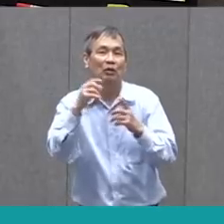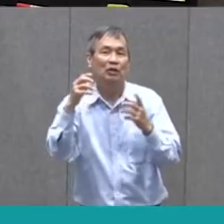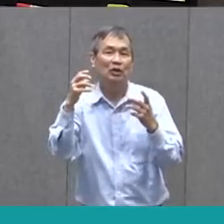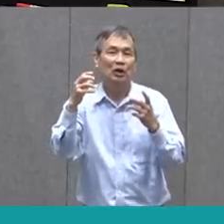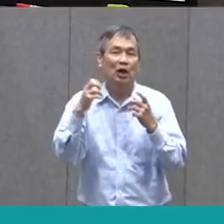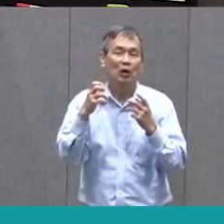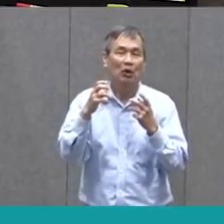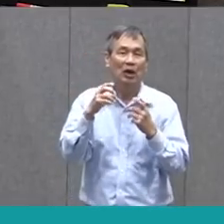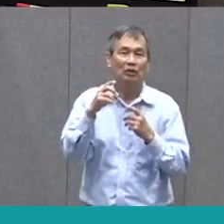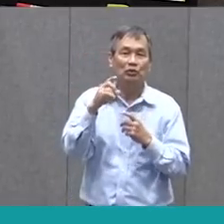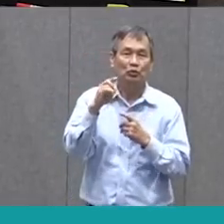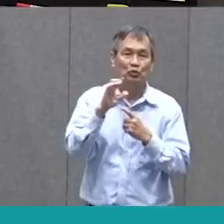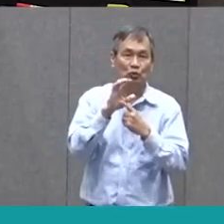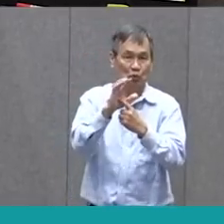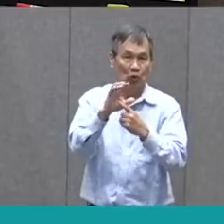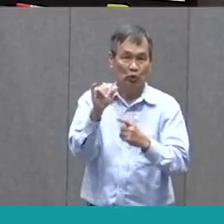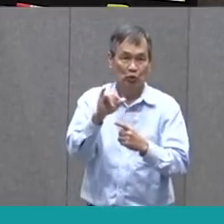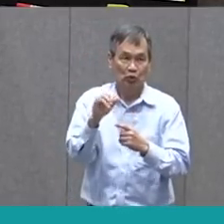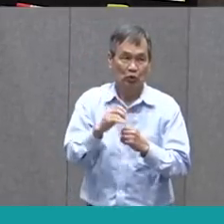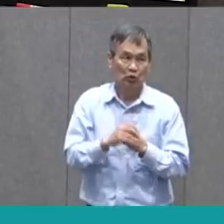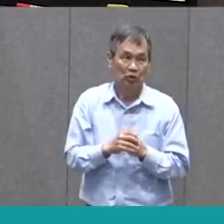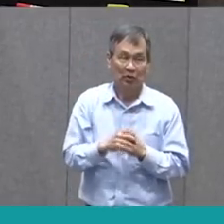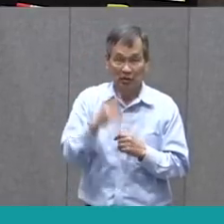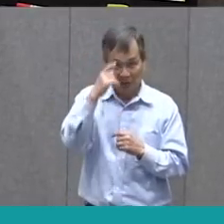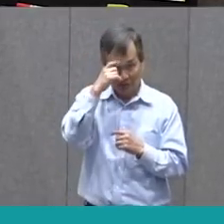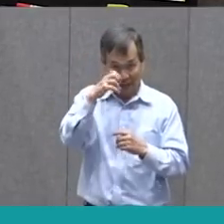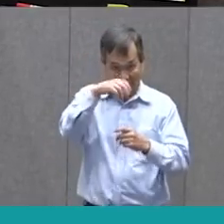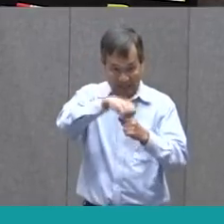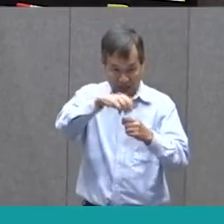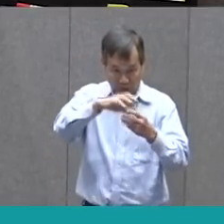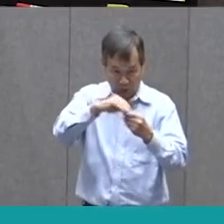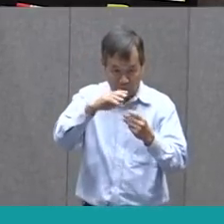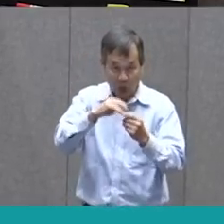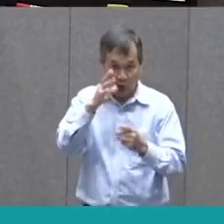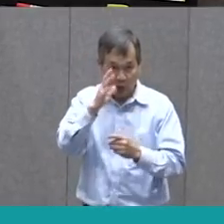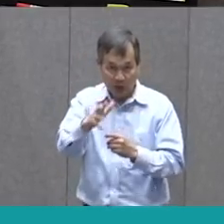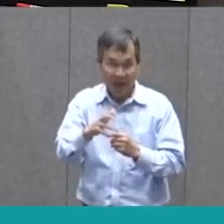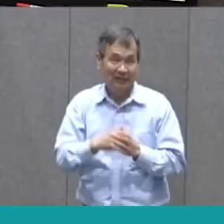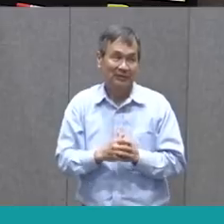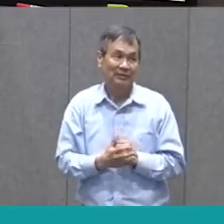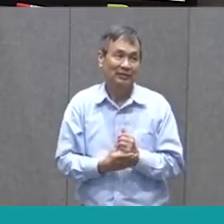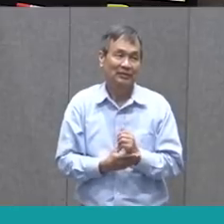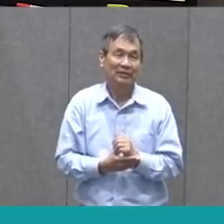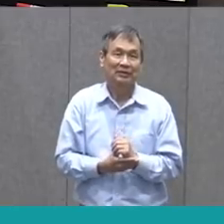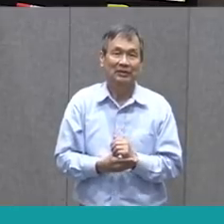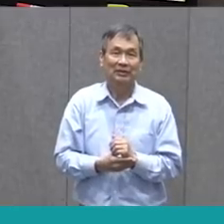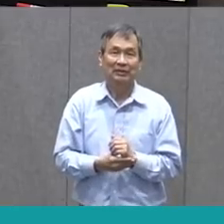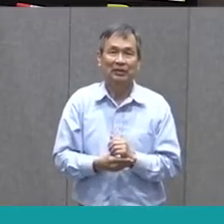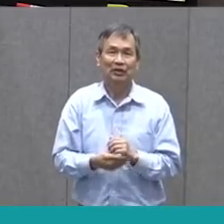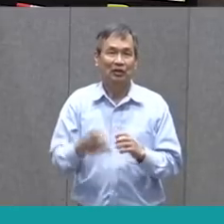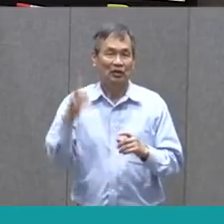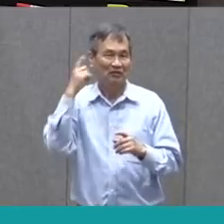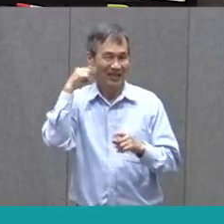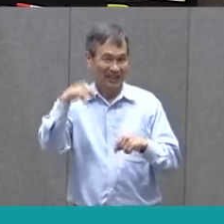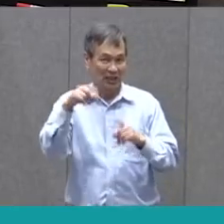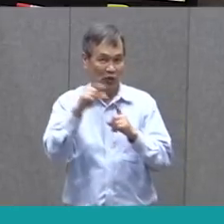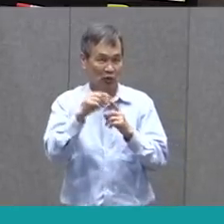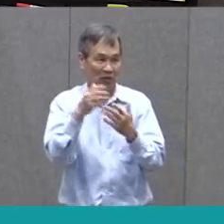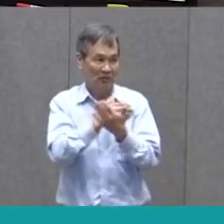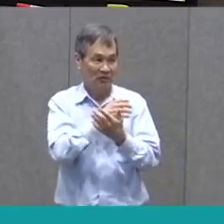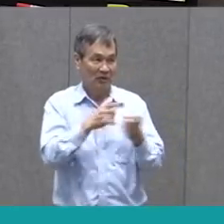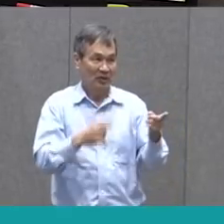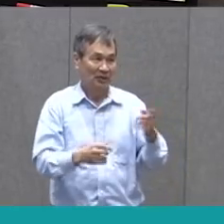us to focus on, because they're going to be in our story today. And you definitely have heard this word before, friends.